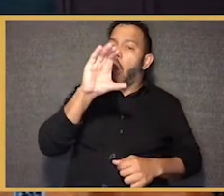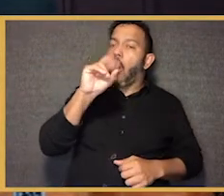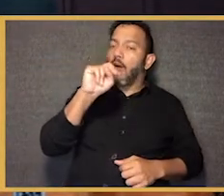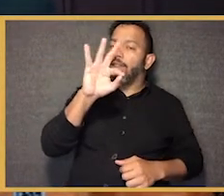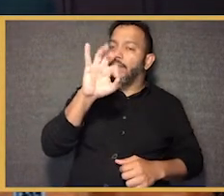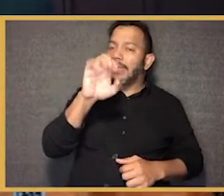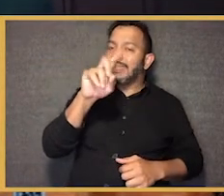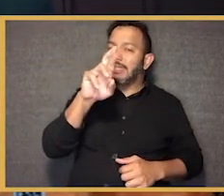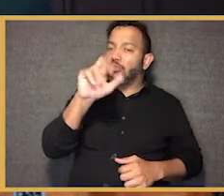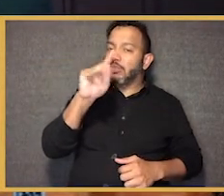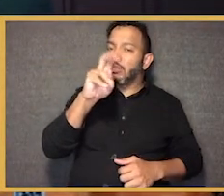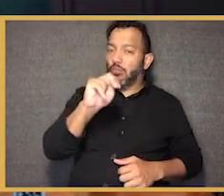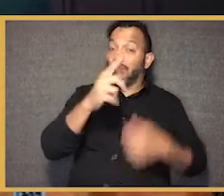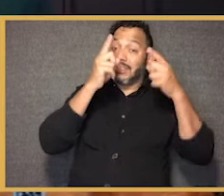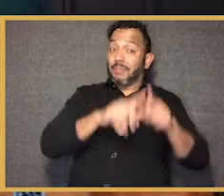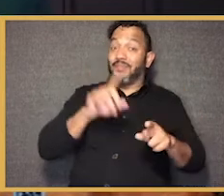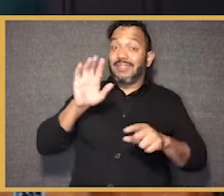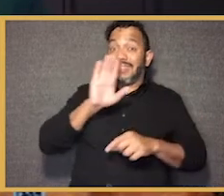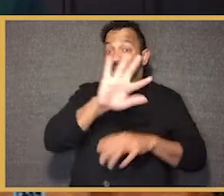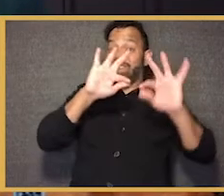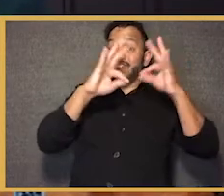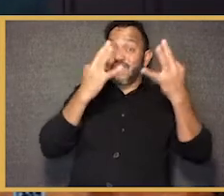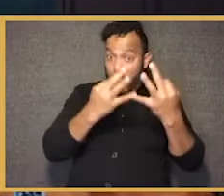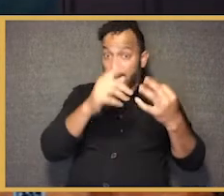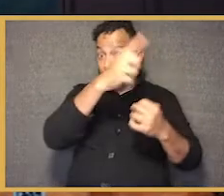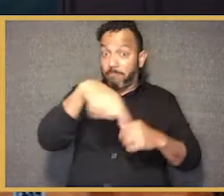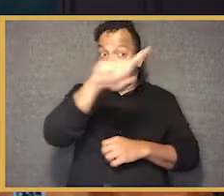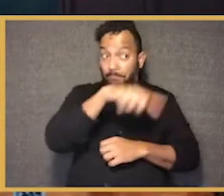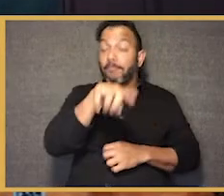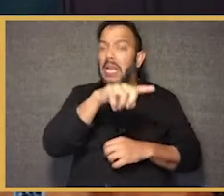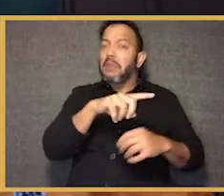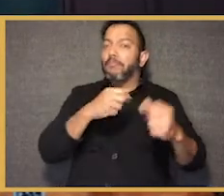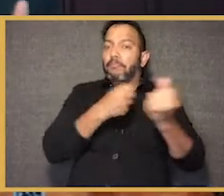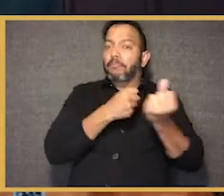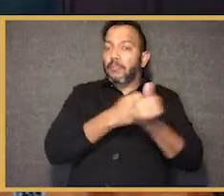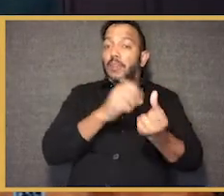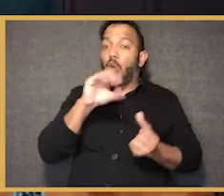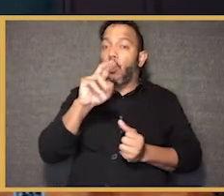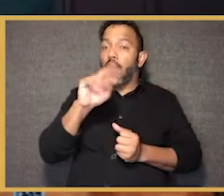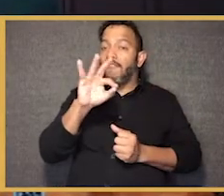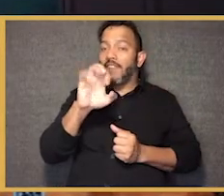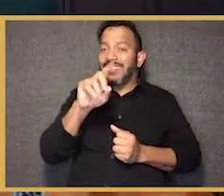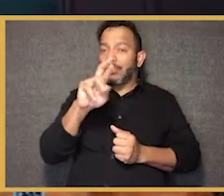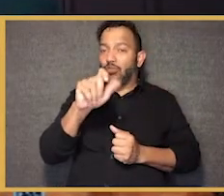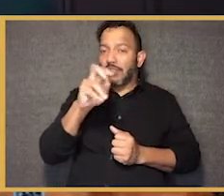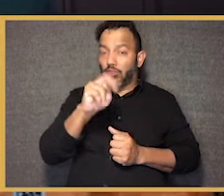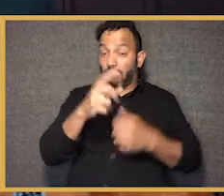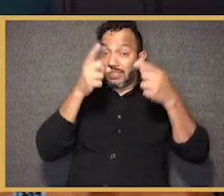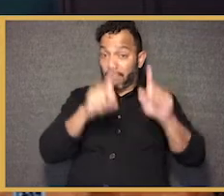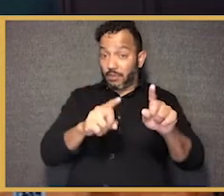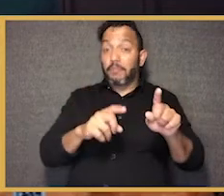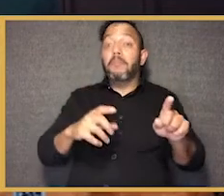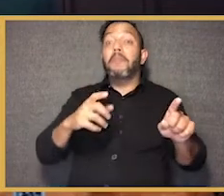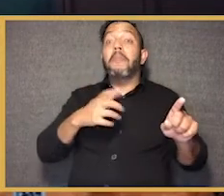the Confederacy, including the children of the family who owned my family. And in